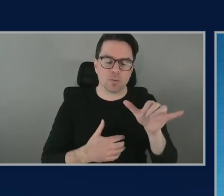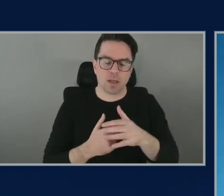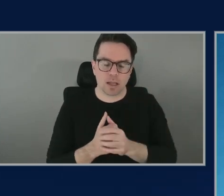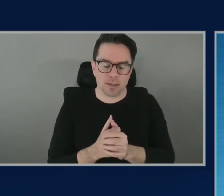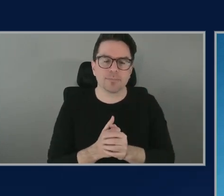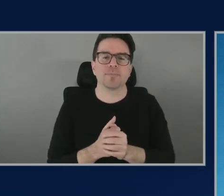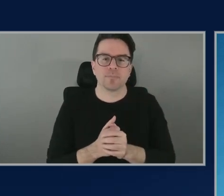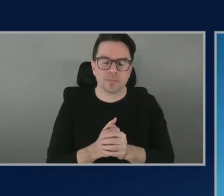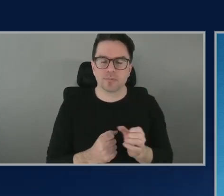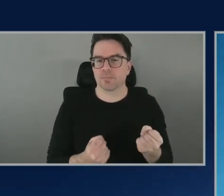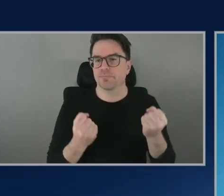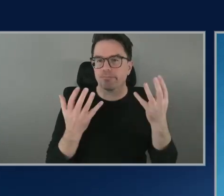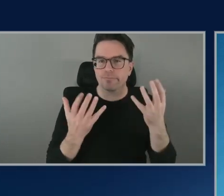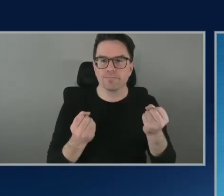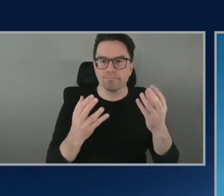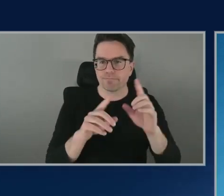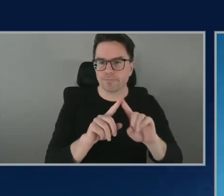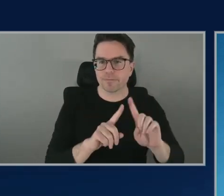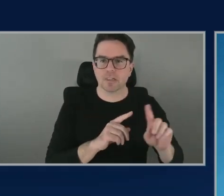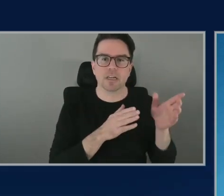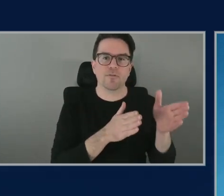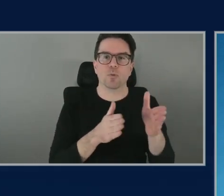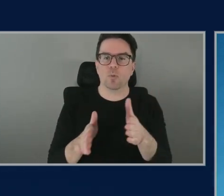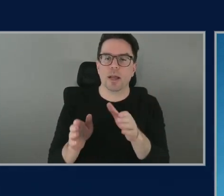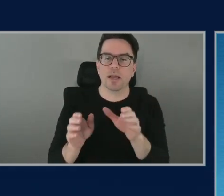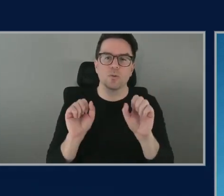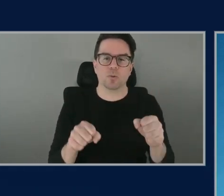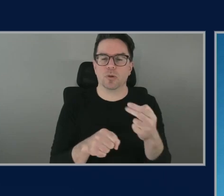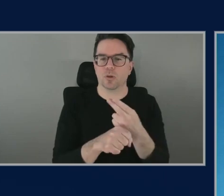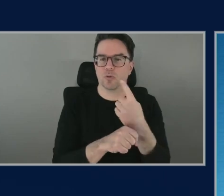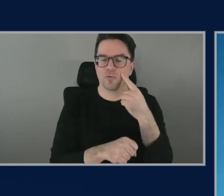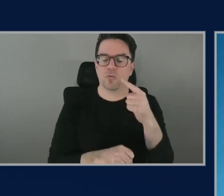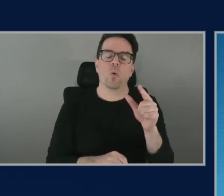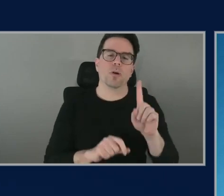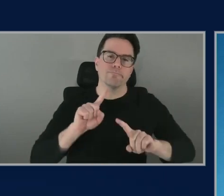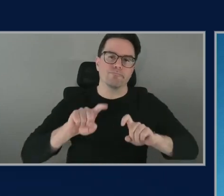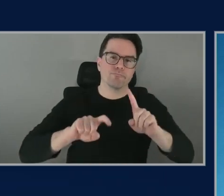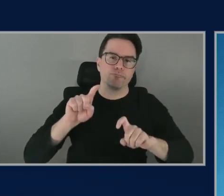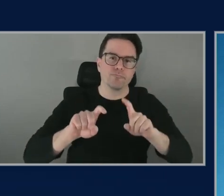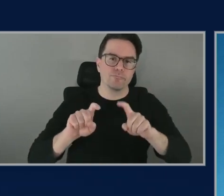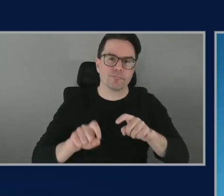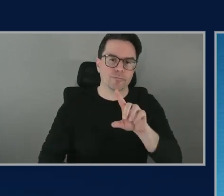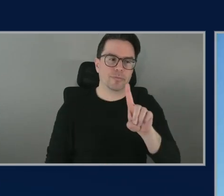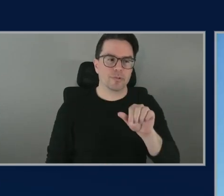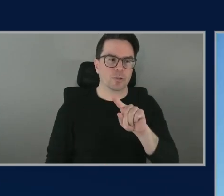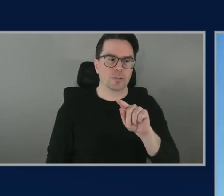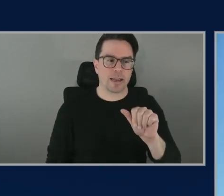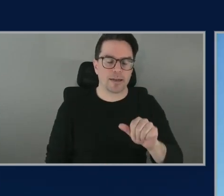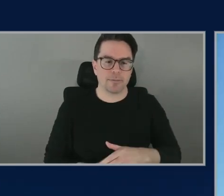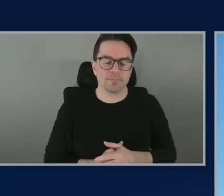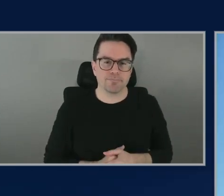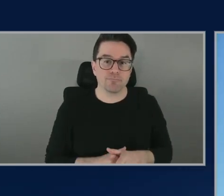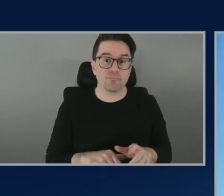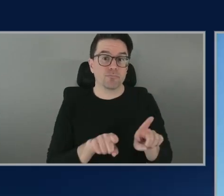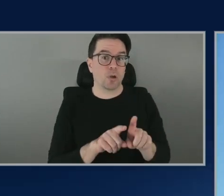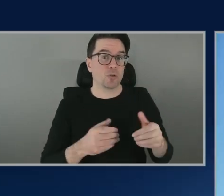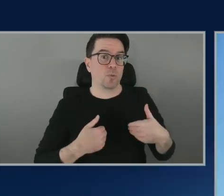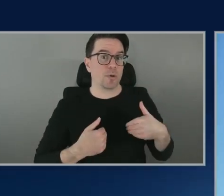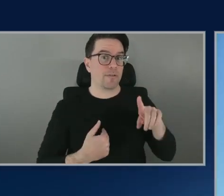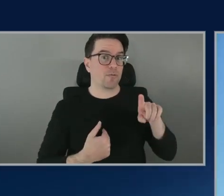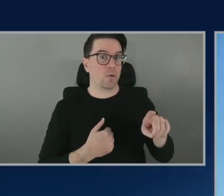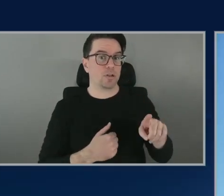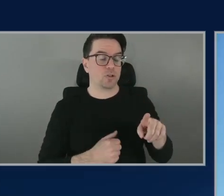ways out there uh today that you can use to to query this data awesome uh we've got a question for the chat from shman shmandrew